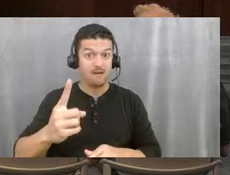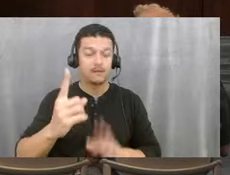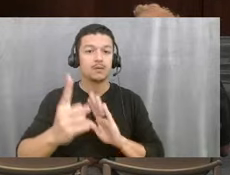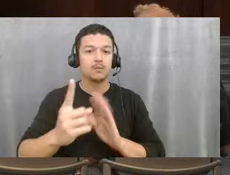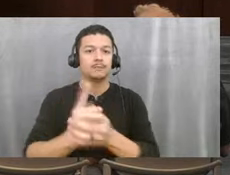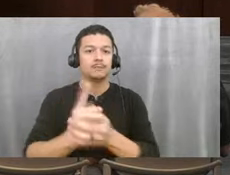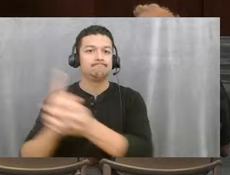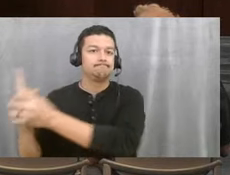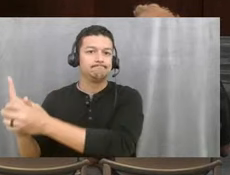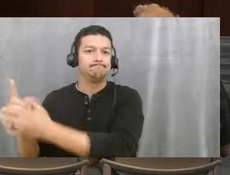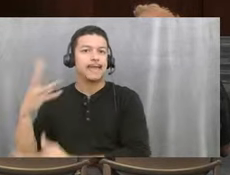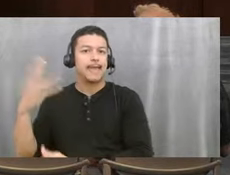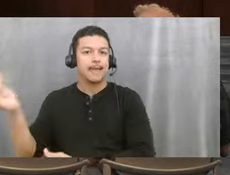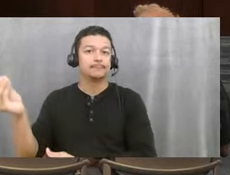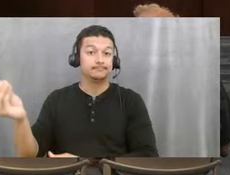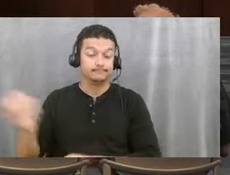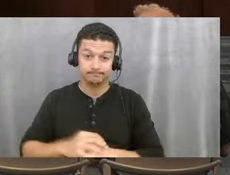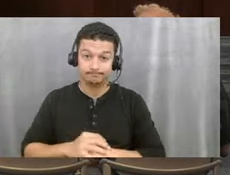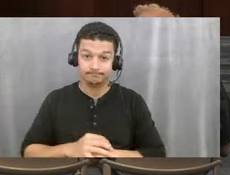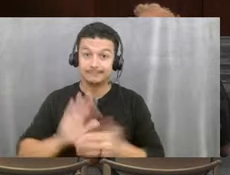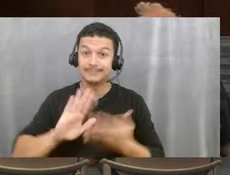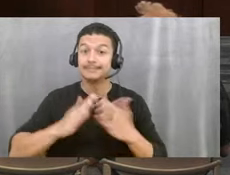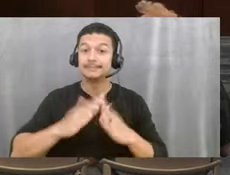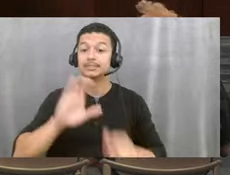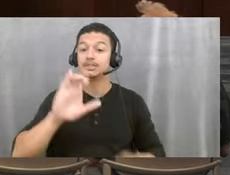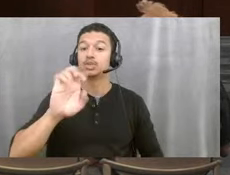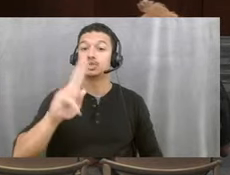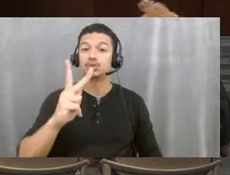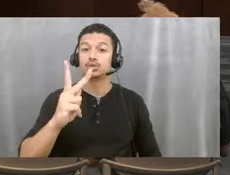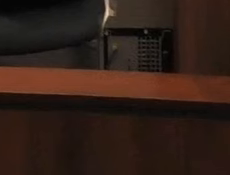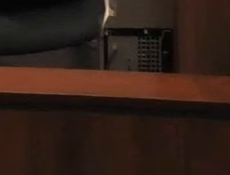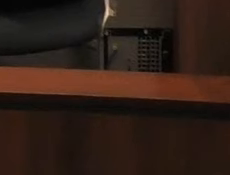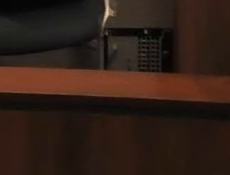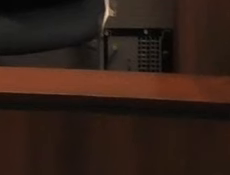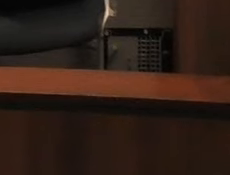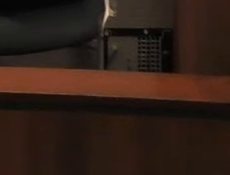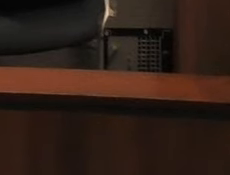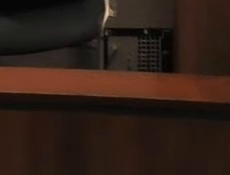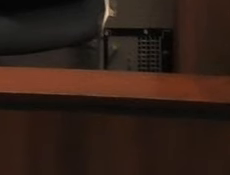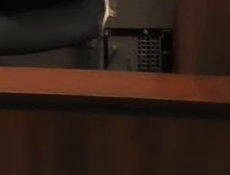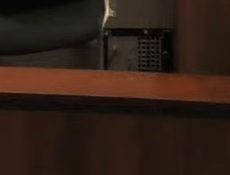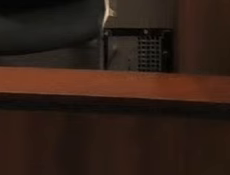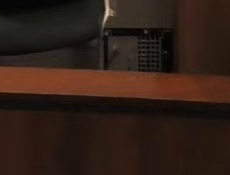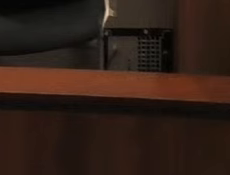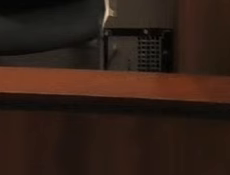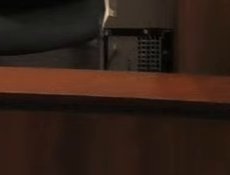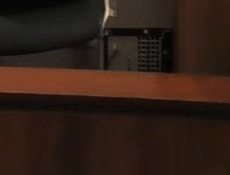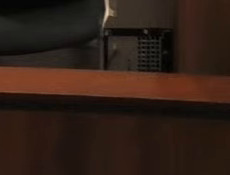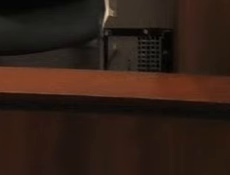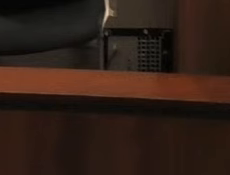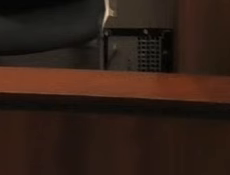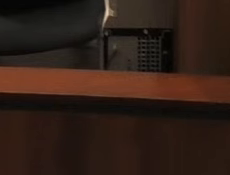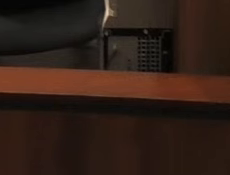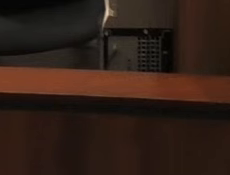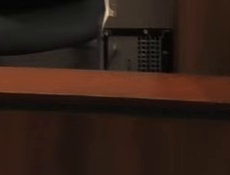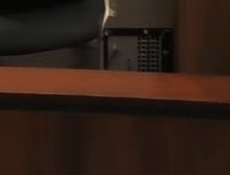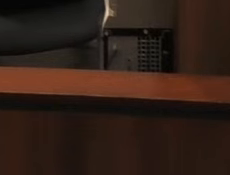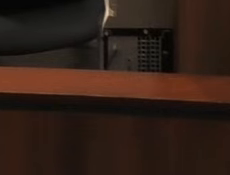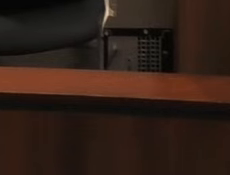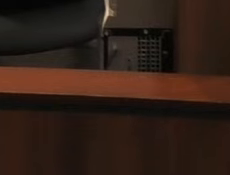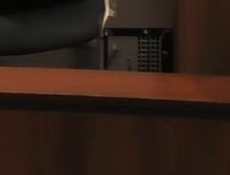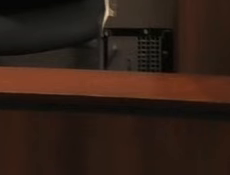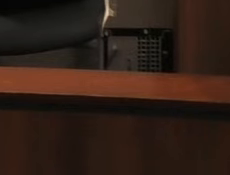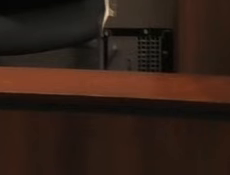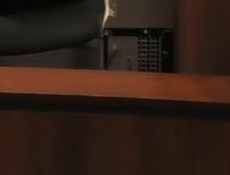right. City Clerk, if you could please begin the roll call. Mayor Panserga? Here. Vice Mayor Turkin? Present. Commissioner Cruz?